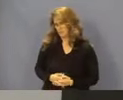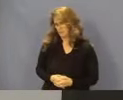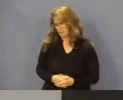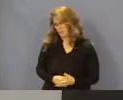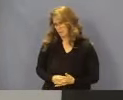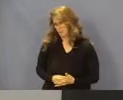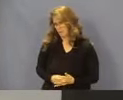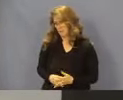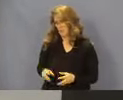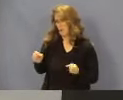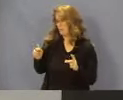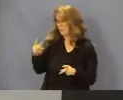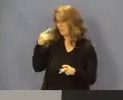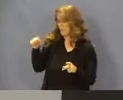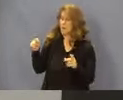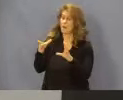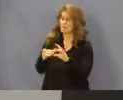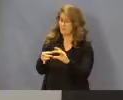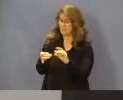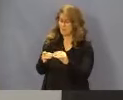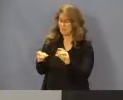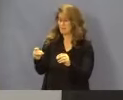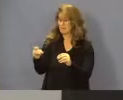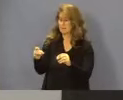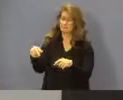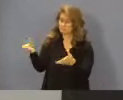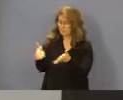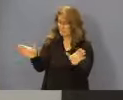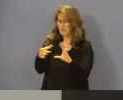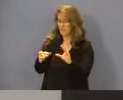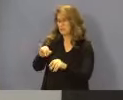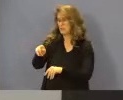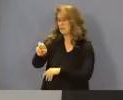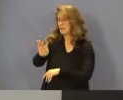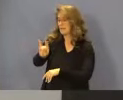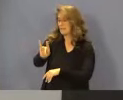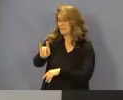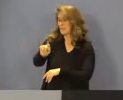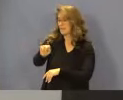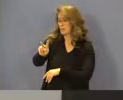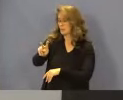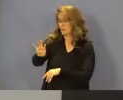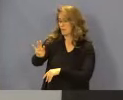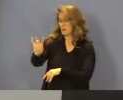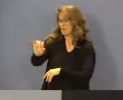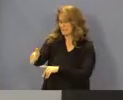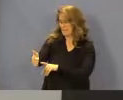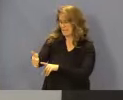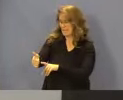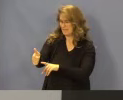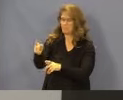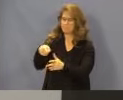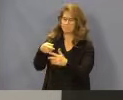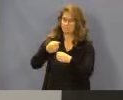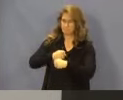An opportunity for public comments will be held on June 18th, 2024 at 10 a.m. via Zoom